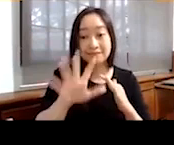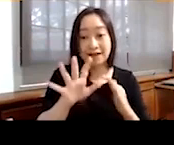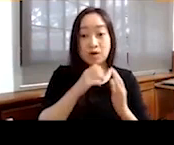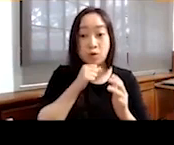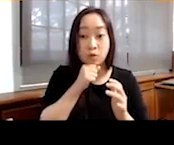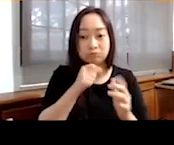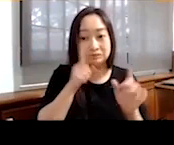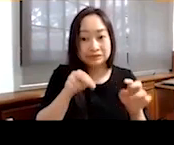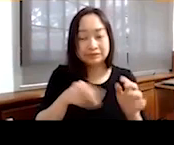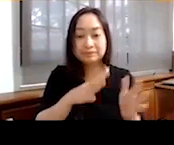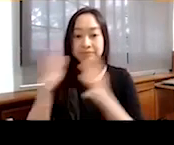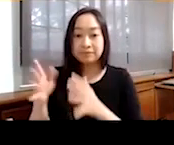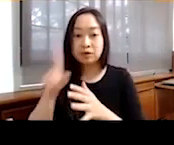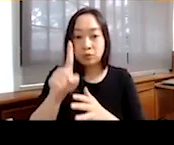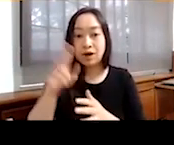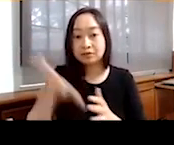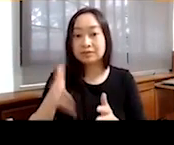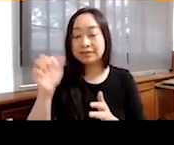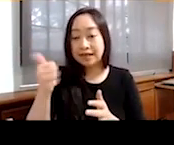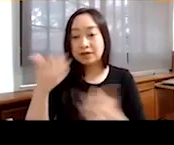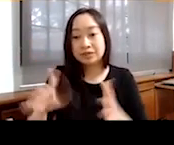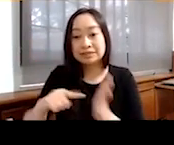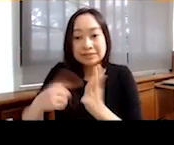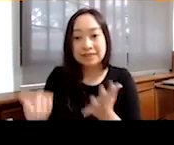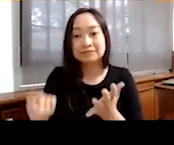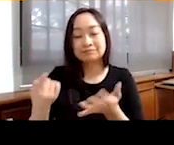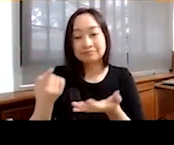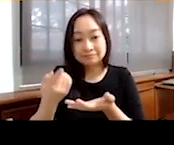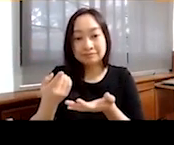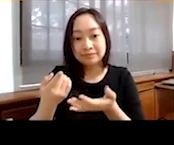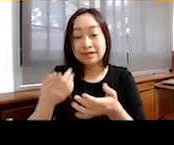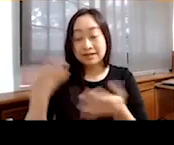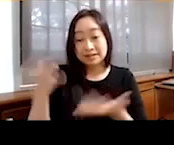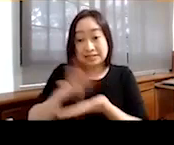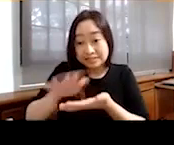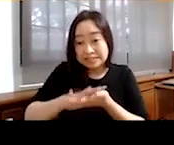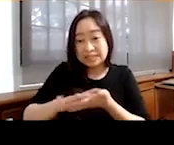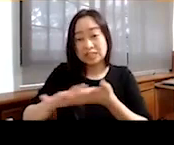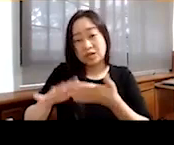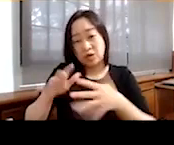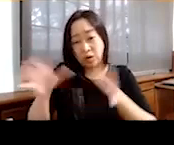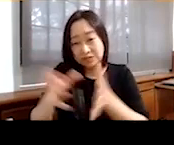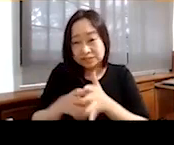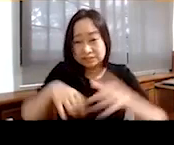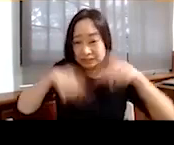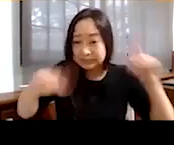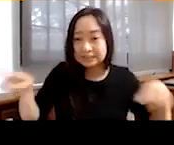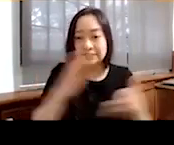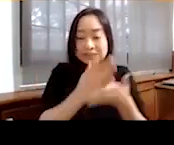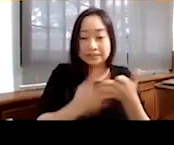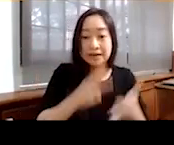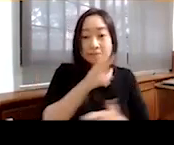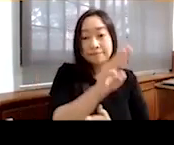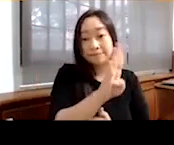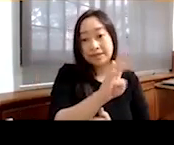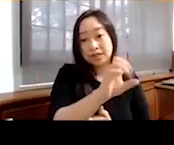1 in 10 children under 2 are standard. Sanitation conditions vary, with some communities such as the nomadic Bedouins having